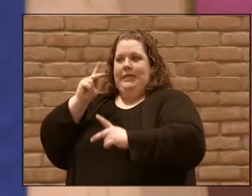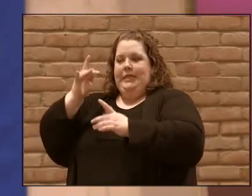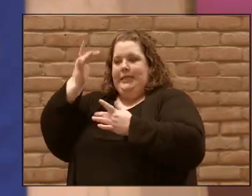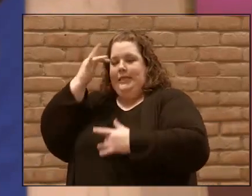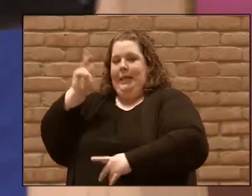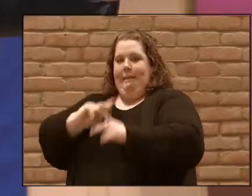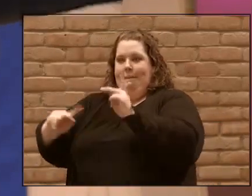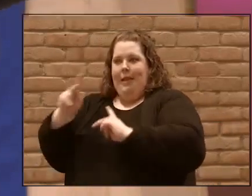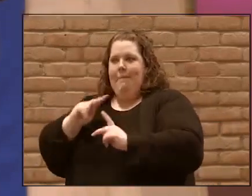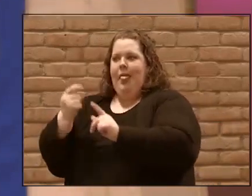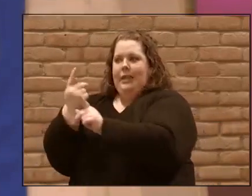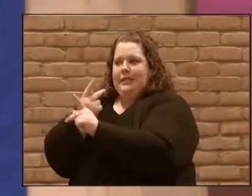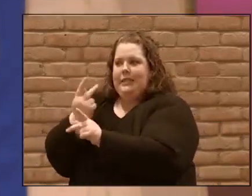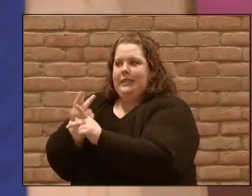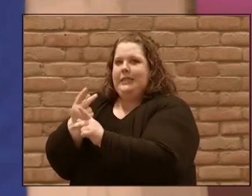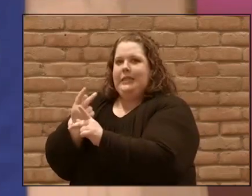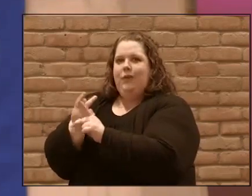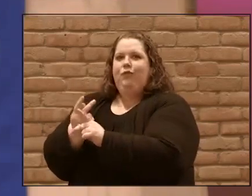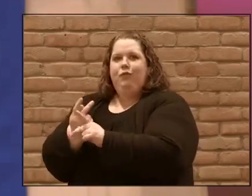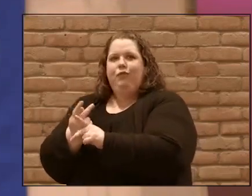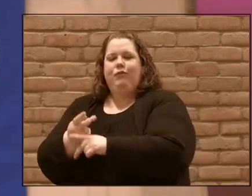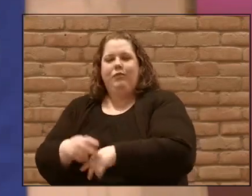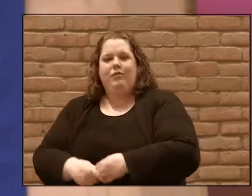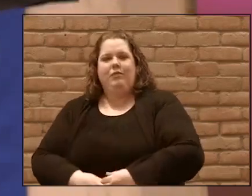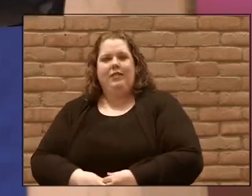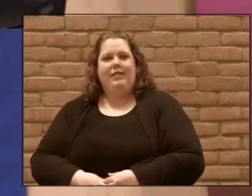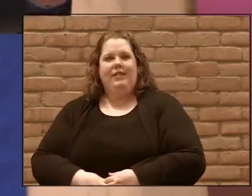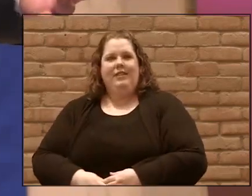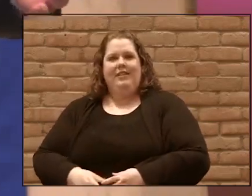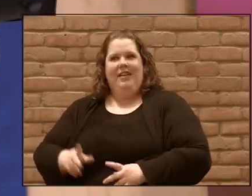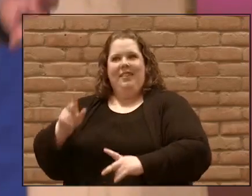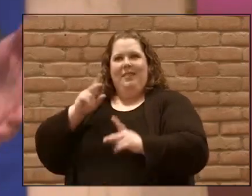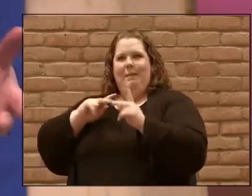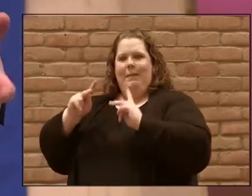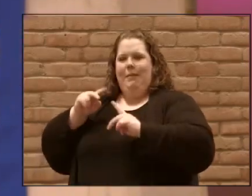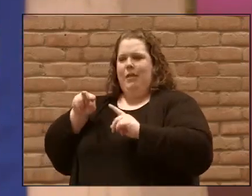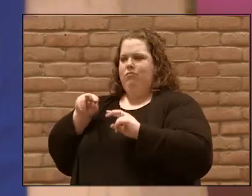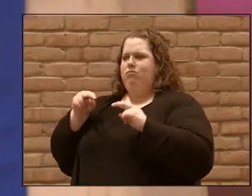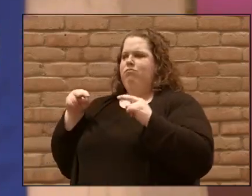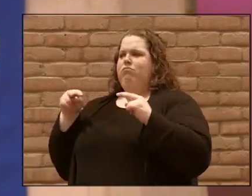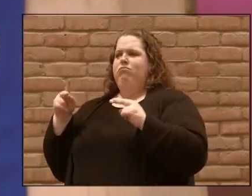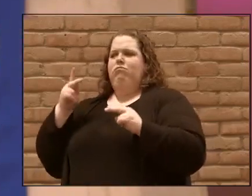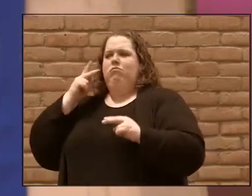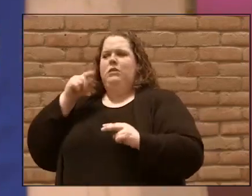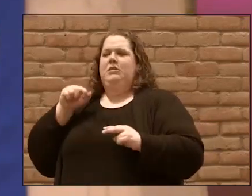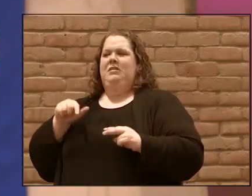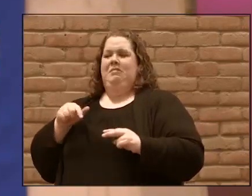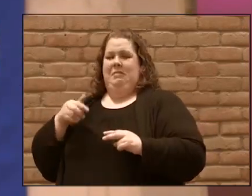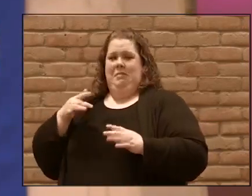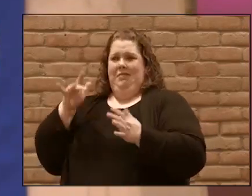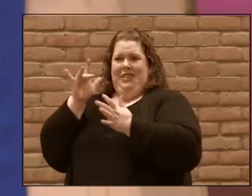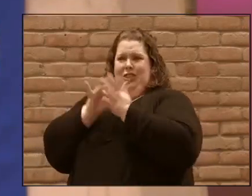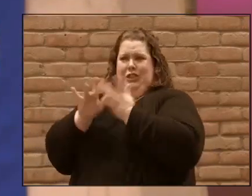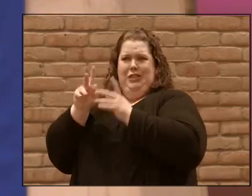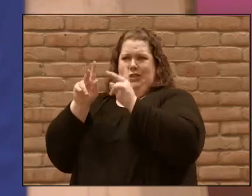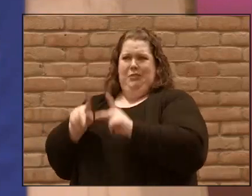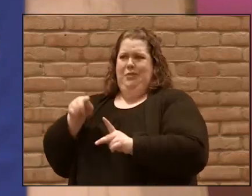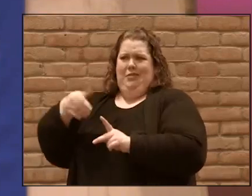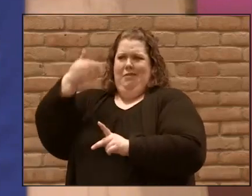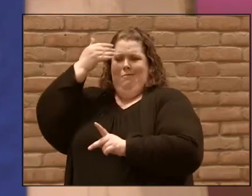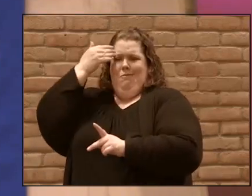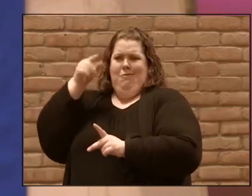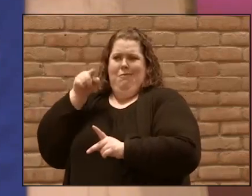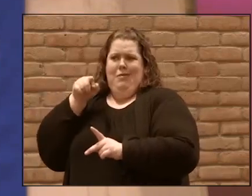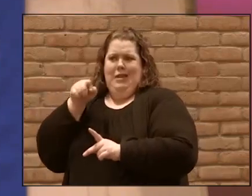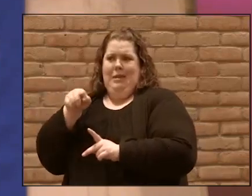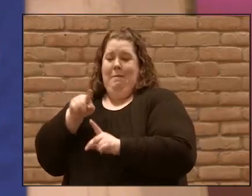And the people in the culture saw that and they didn't know much about Jesus, but they're like, man, would be kind of cool to hang out with those people.